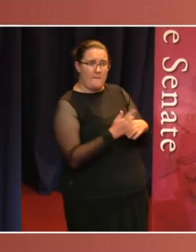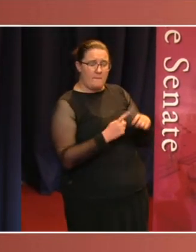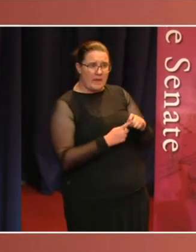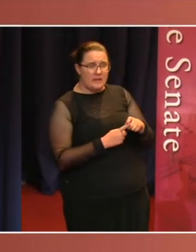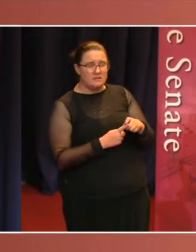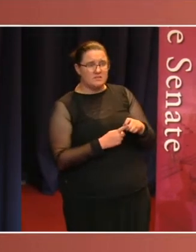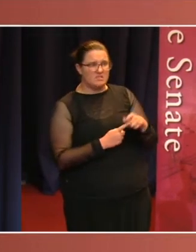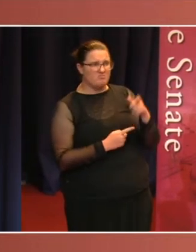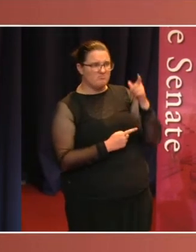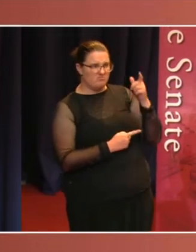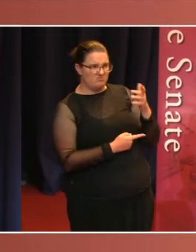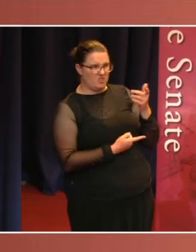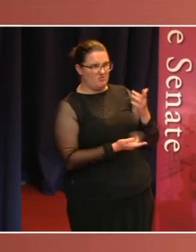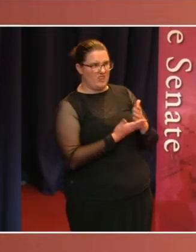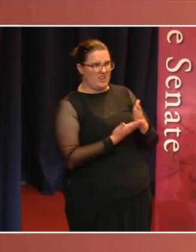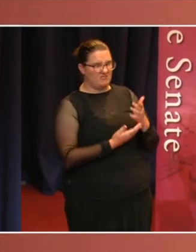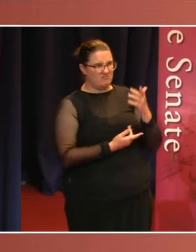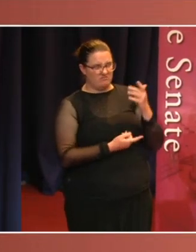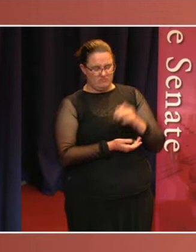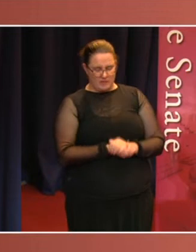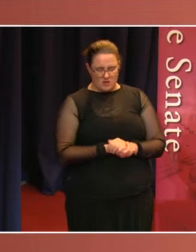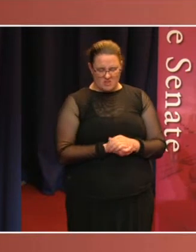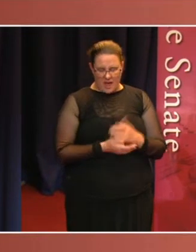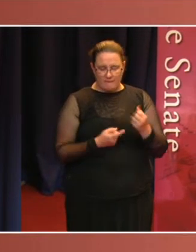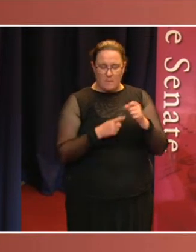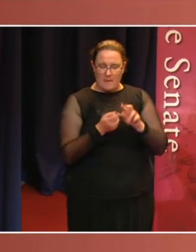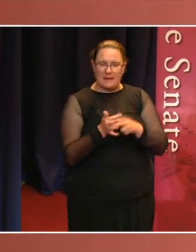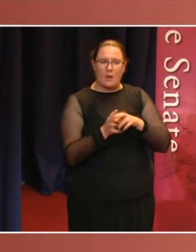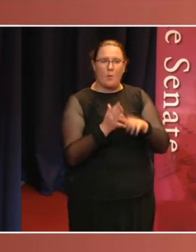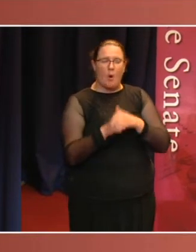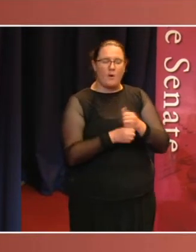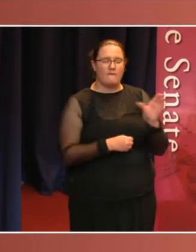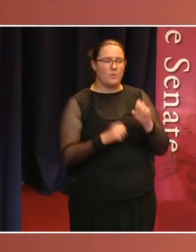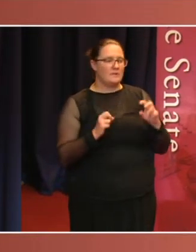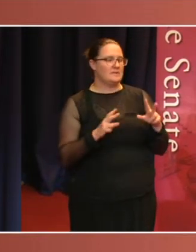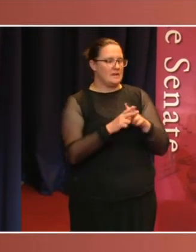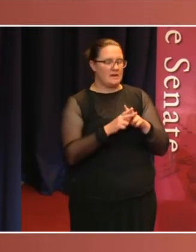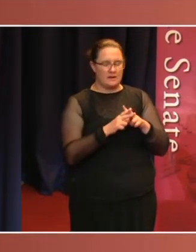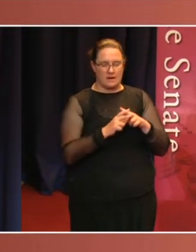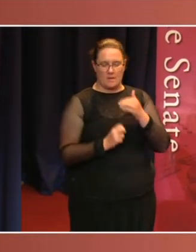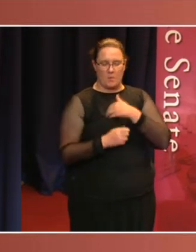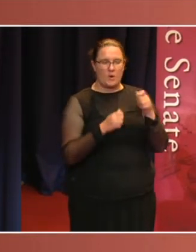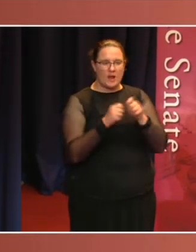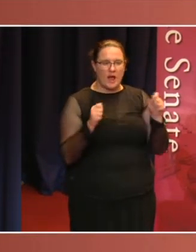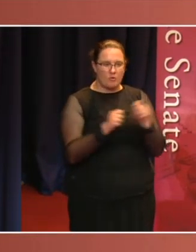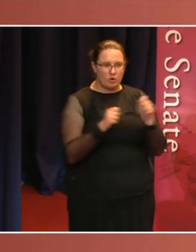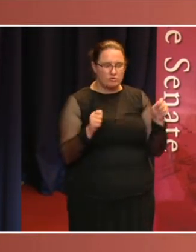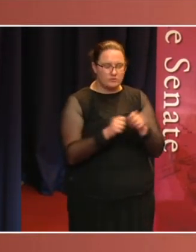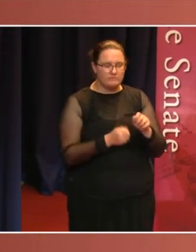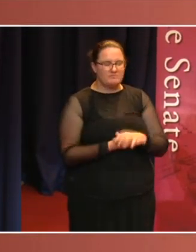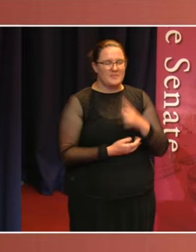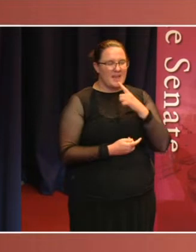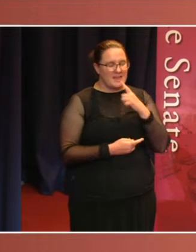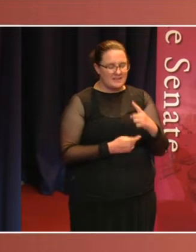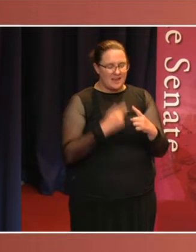profile of Penny Wong in the Sydney Morning Herald, which said, When Penny Wong won pre-selection for the Senate before the 2001